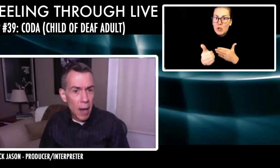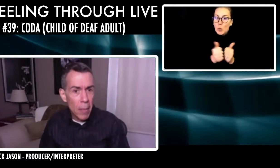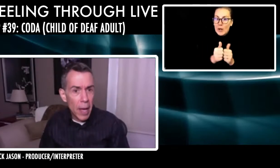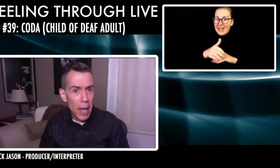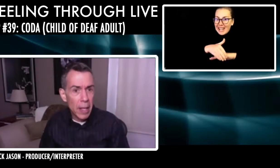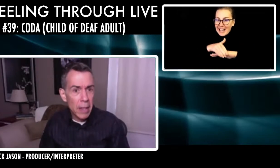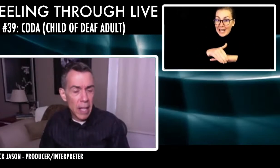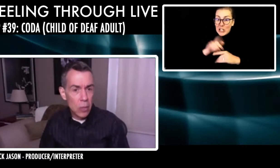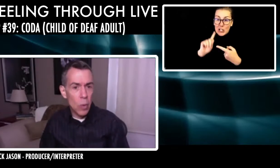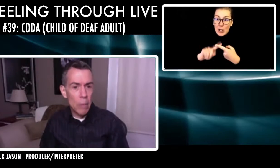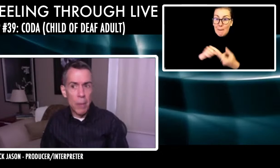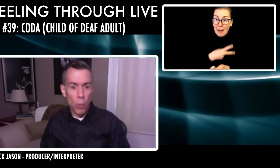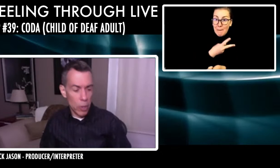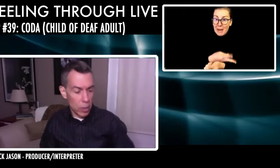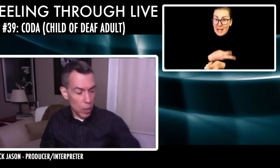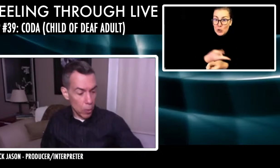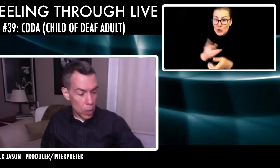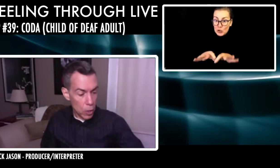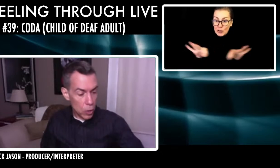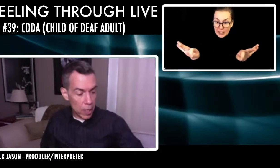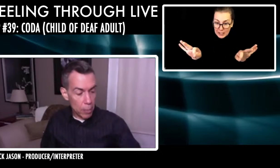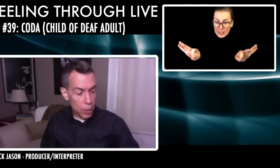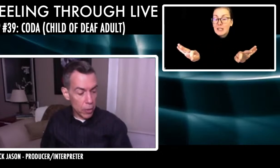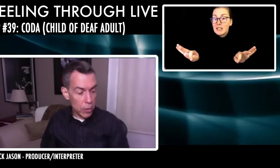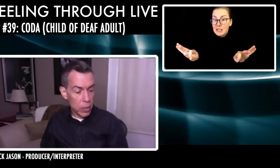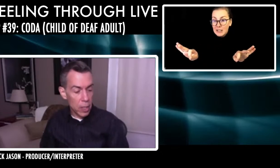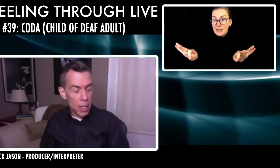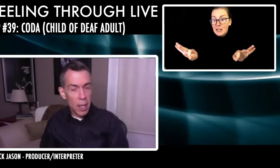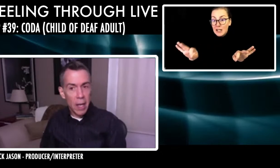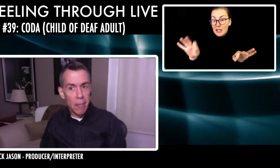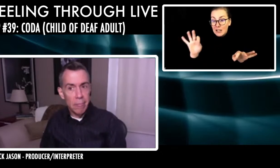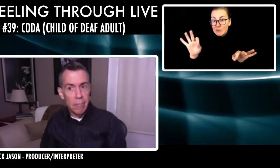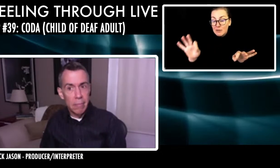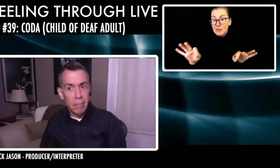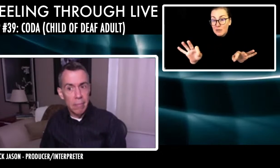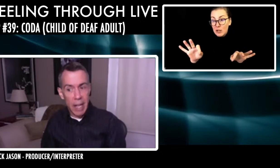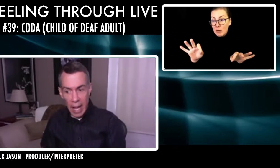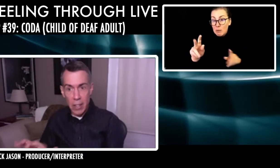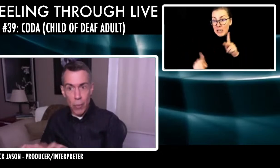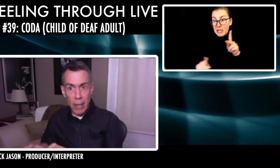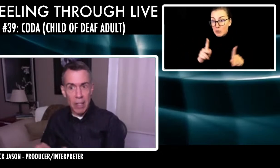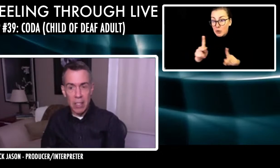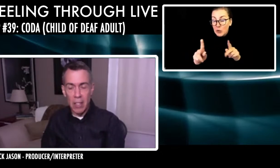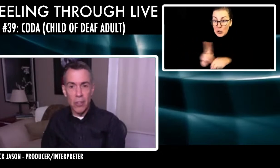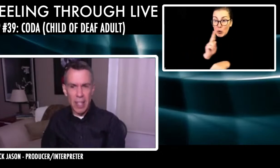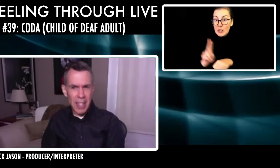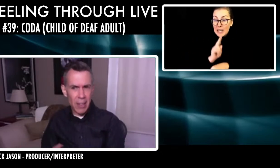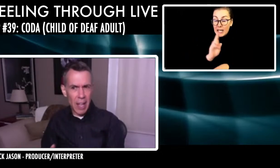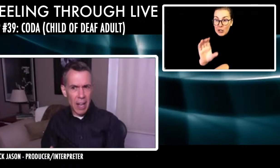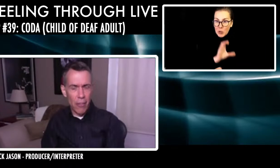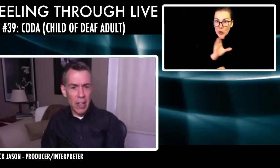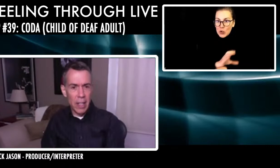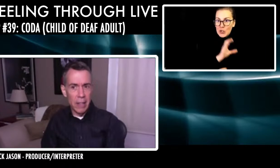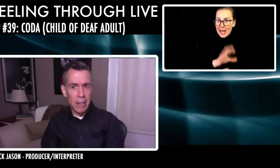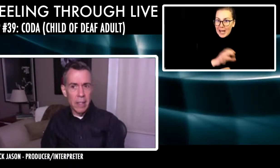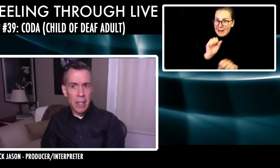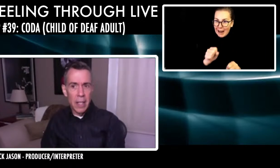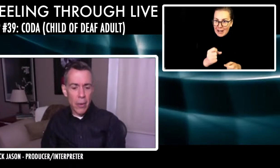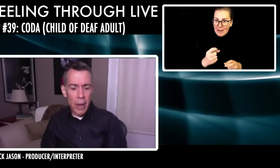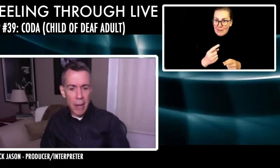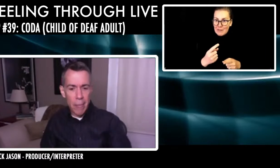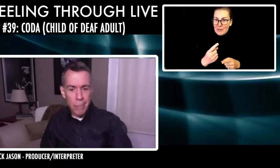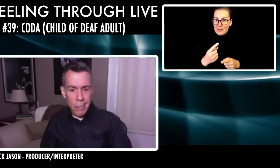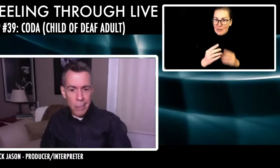Um, and that's when people were, you know, doing computers, um, and I could correct myself. So isn't that kind of funny? And